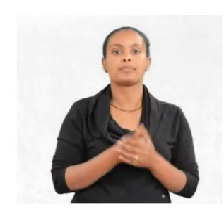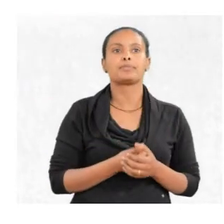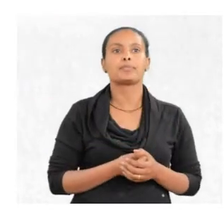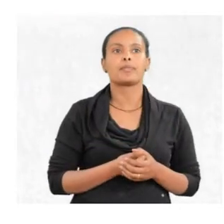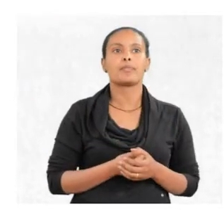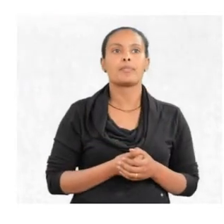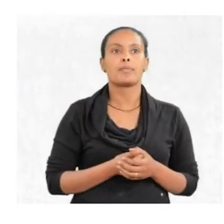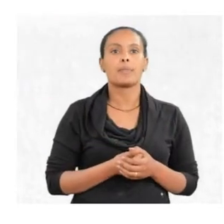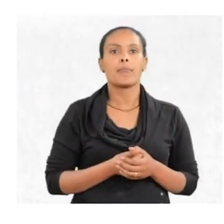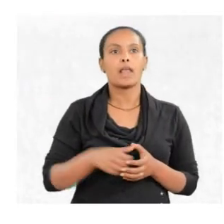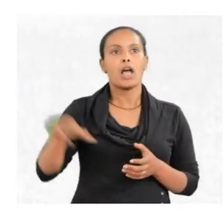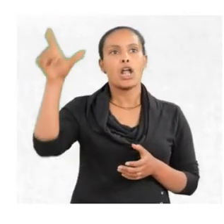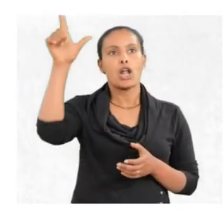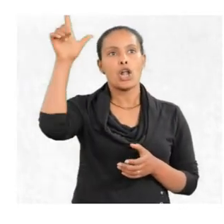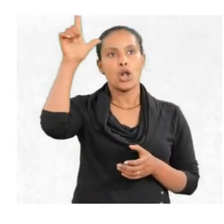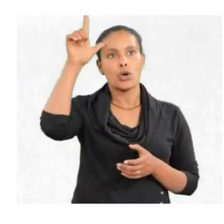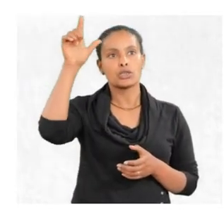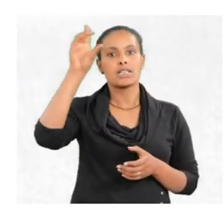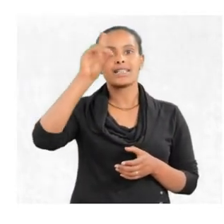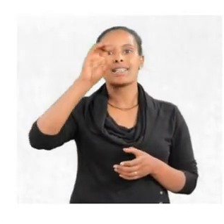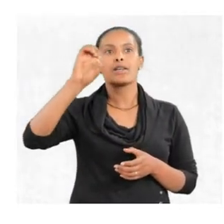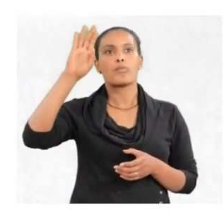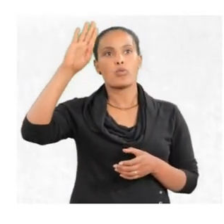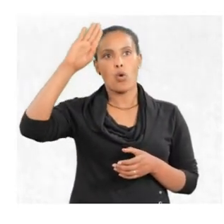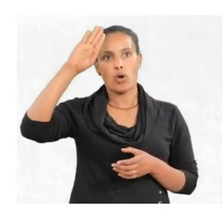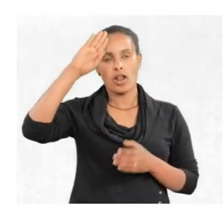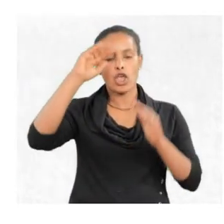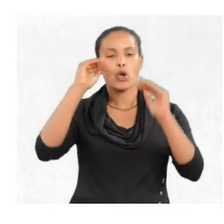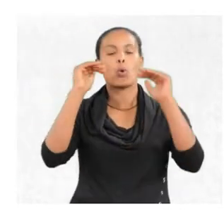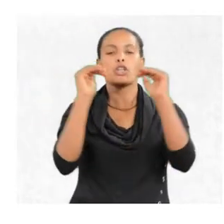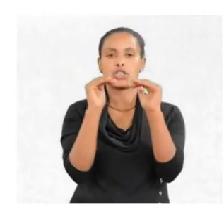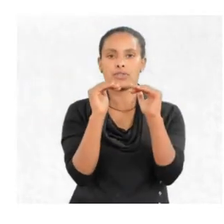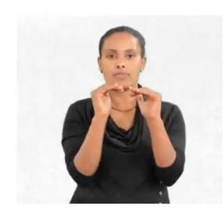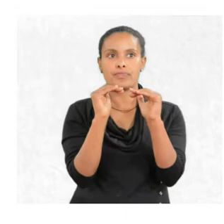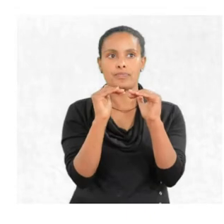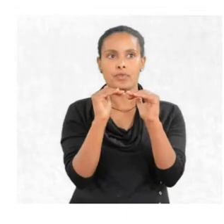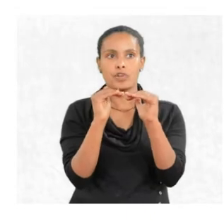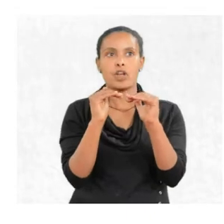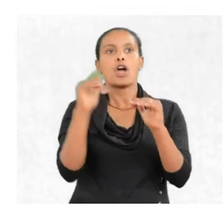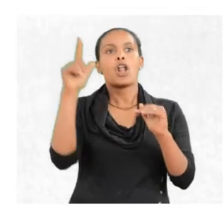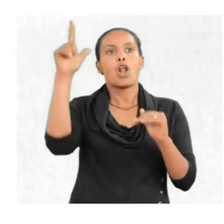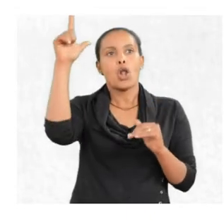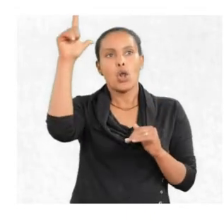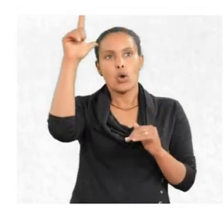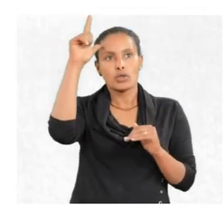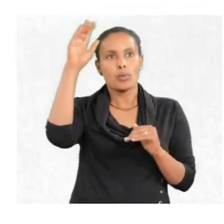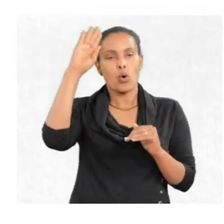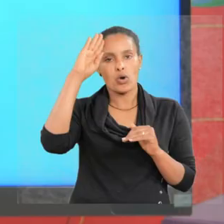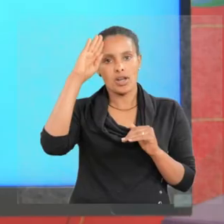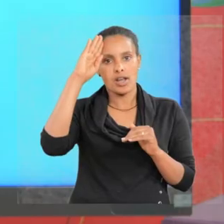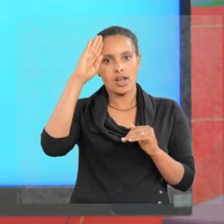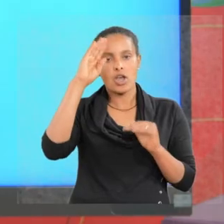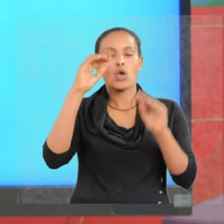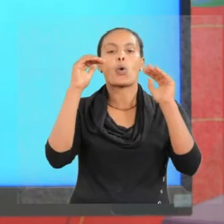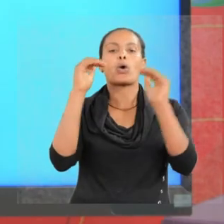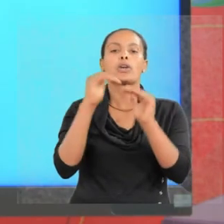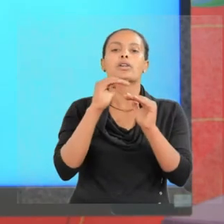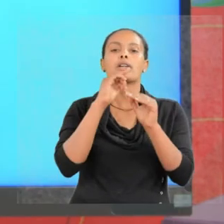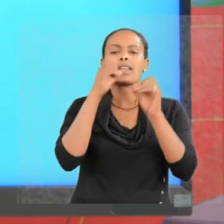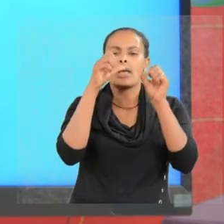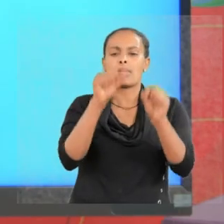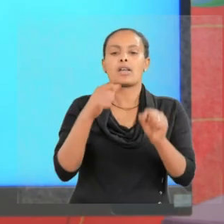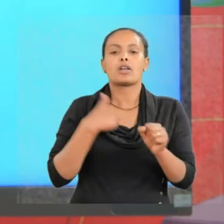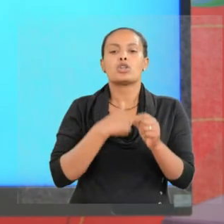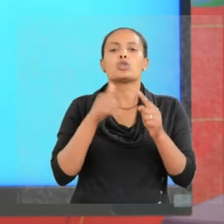So, Lewis de Broglie equation. The Lewis de Broglie equation enables